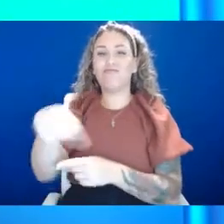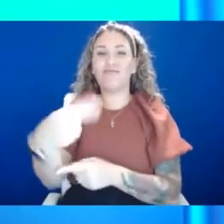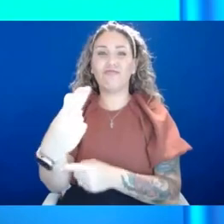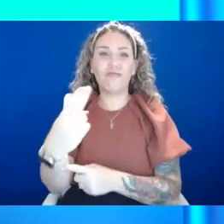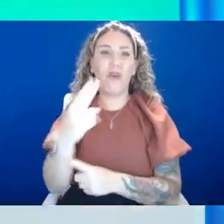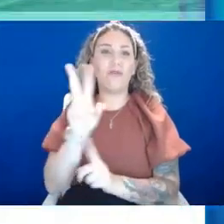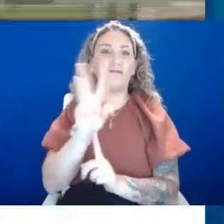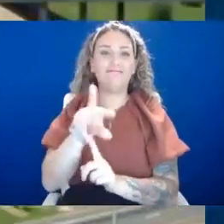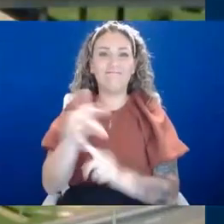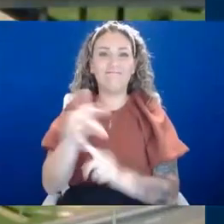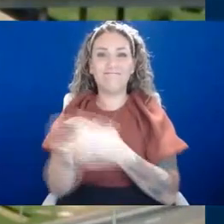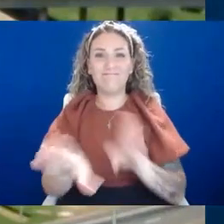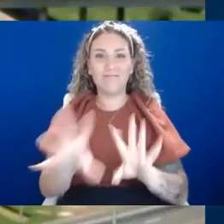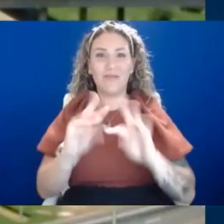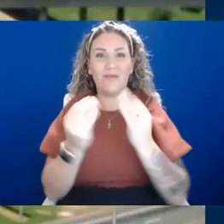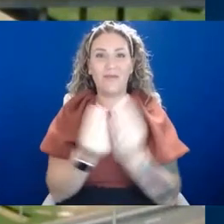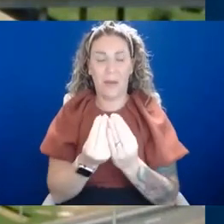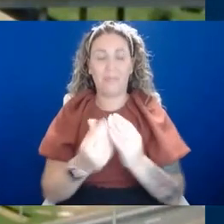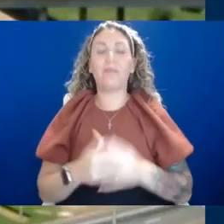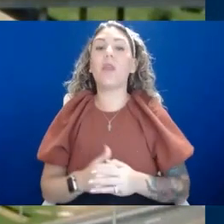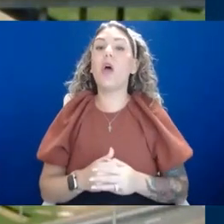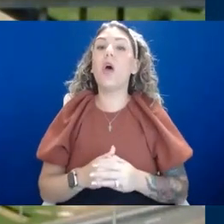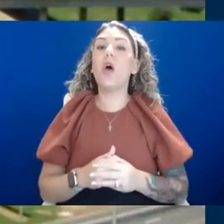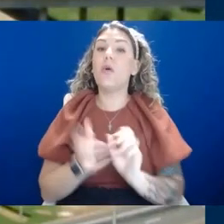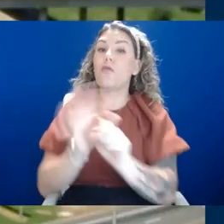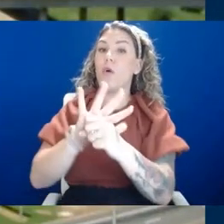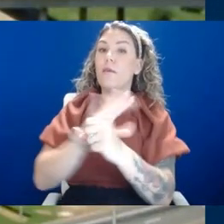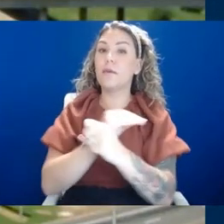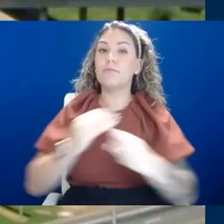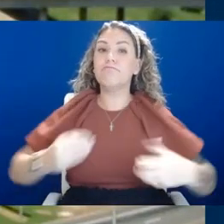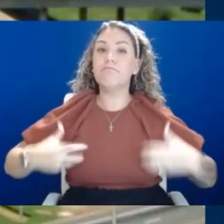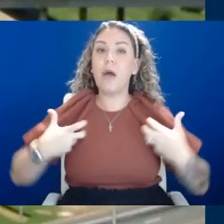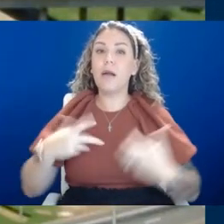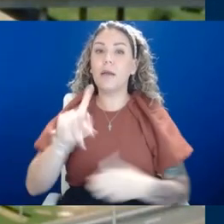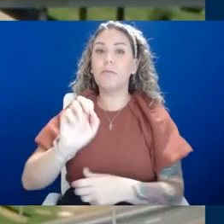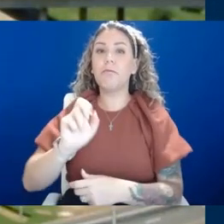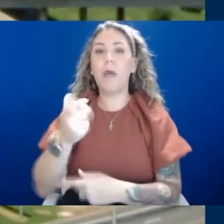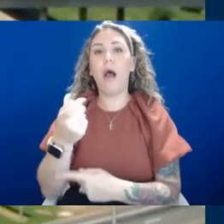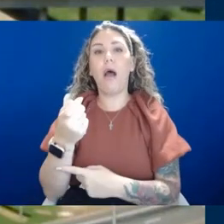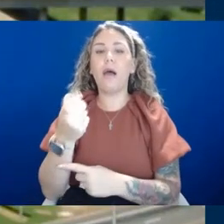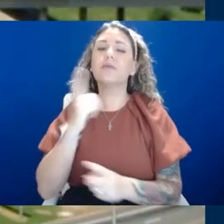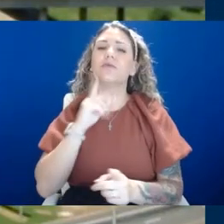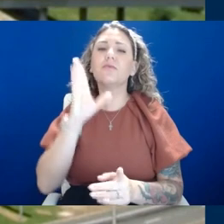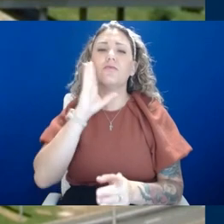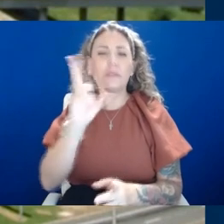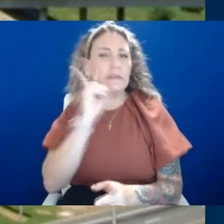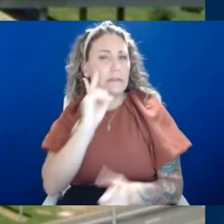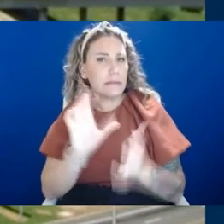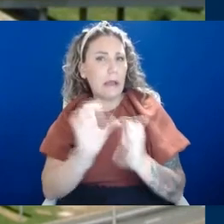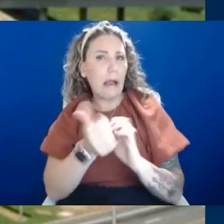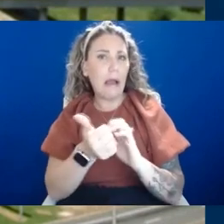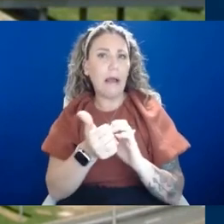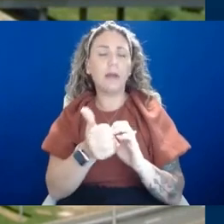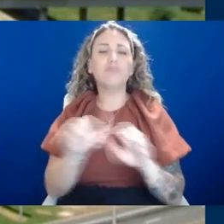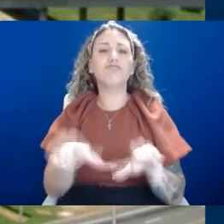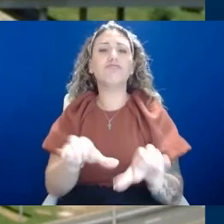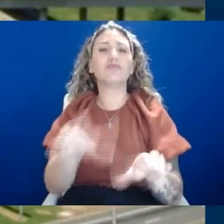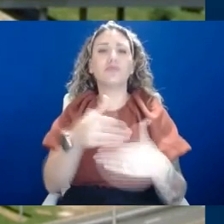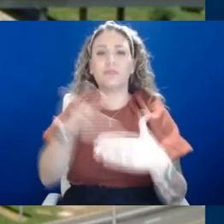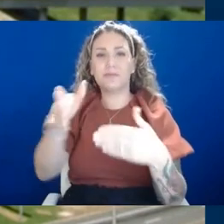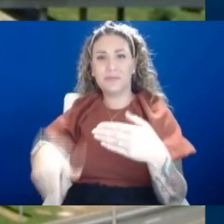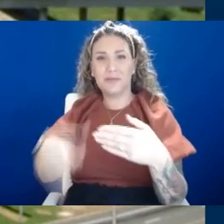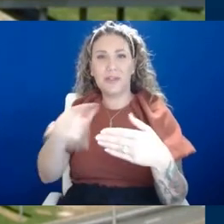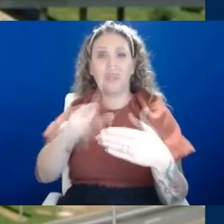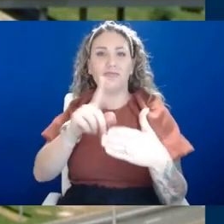COVID and monkeypox cases are still with us. Of course, we're going to see how we did over the weekend. Check in with Doc Hawk. Last week, the FDA